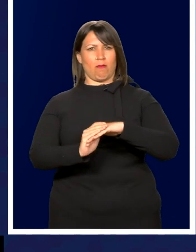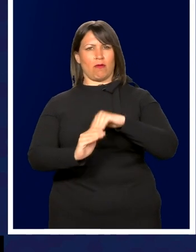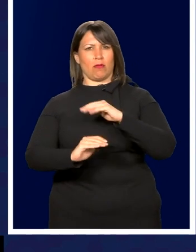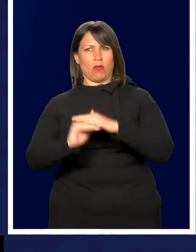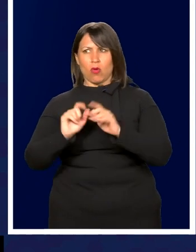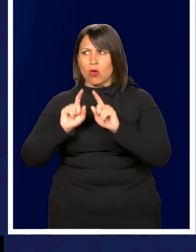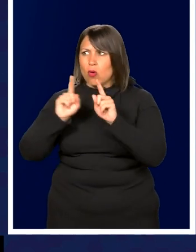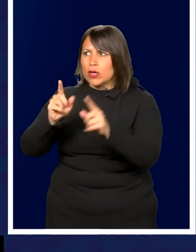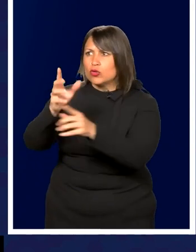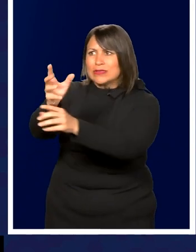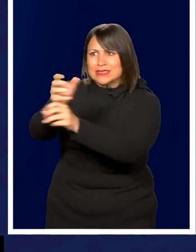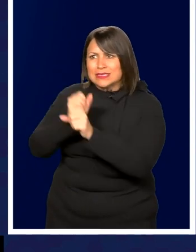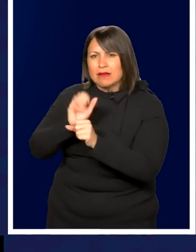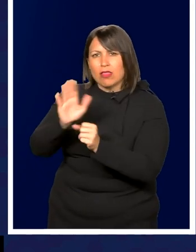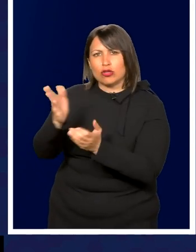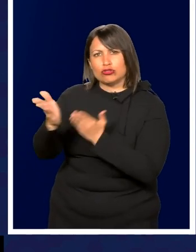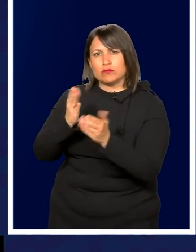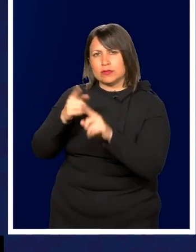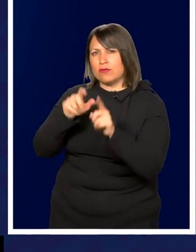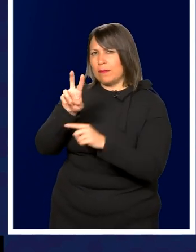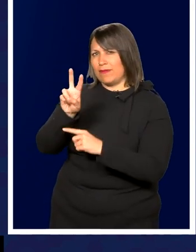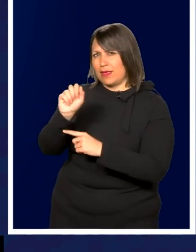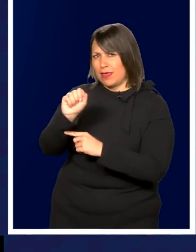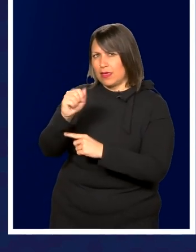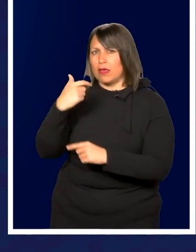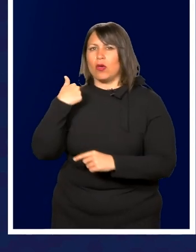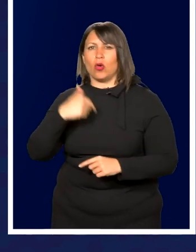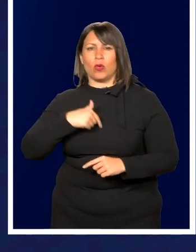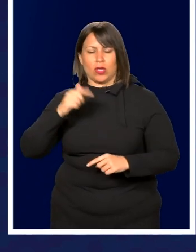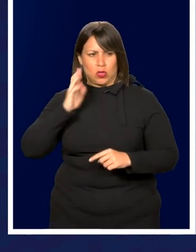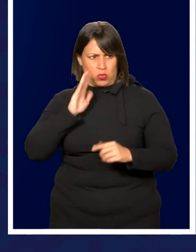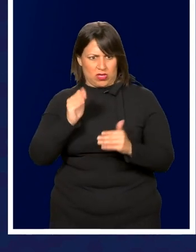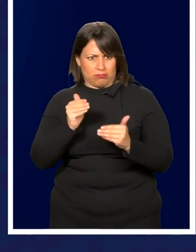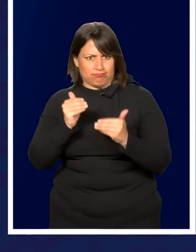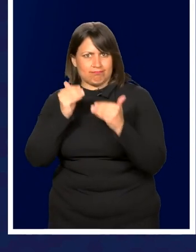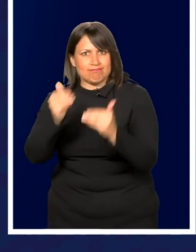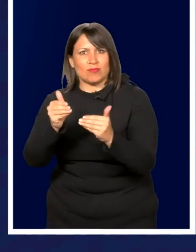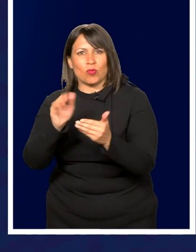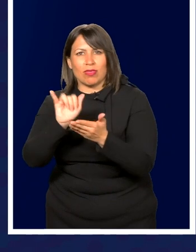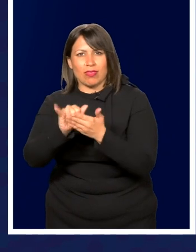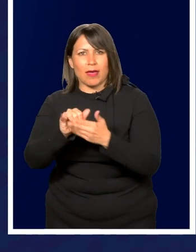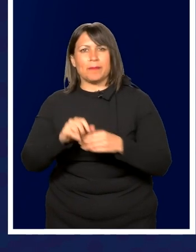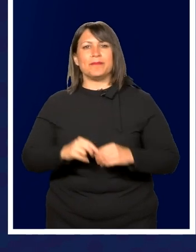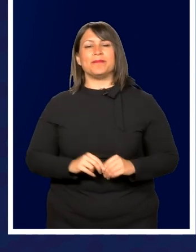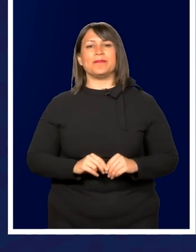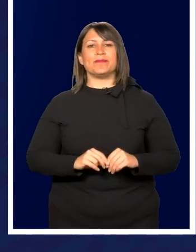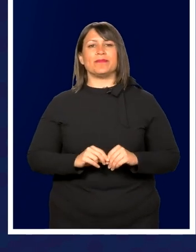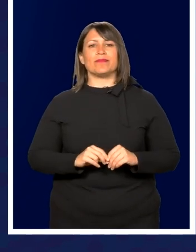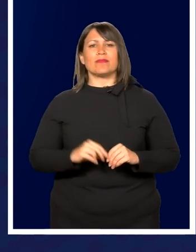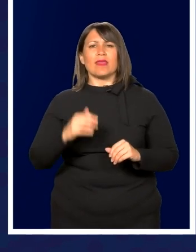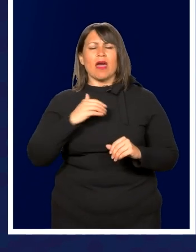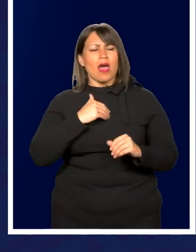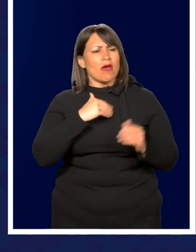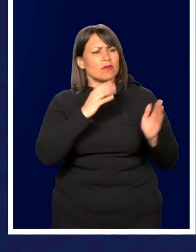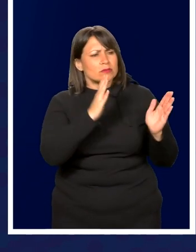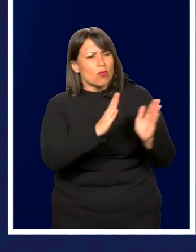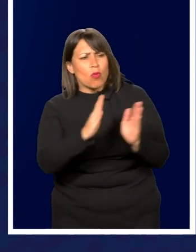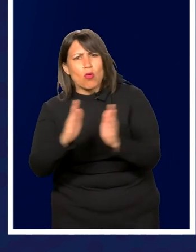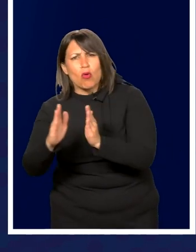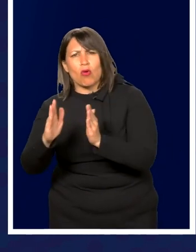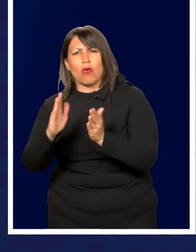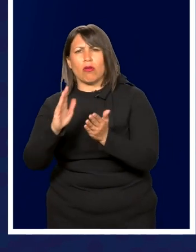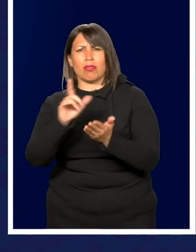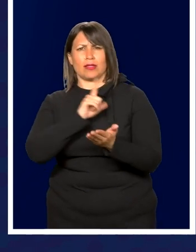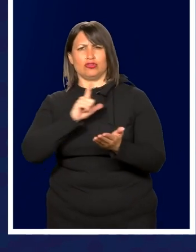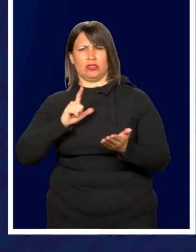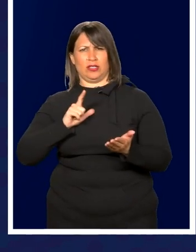going to receive their services from the VA. So we'll be pushing forward with that. There are several smaller pieces of legislation